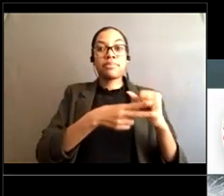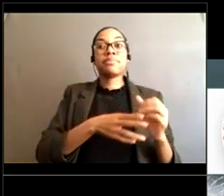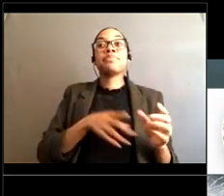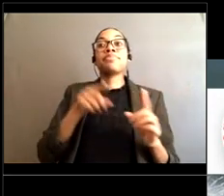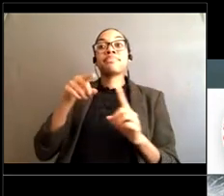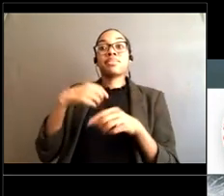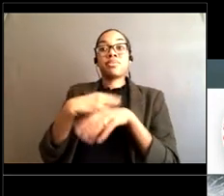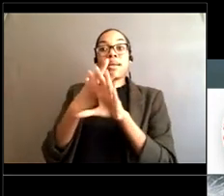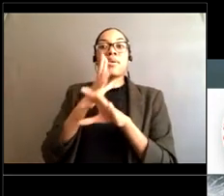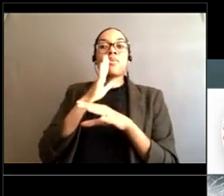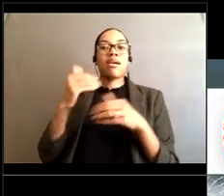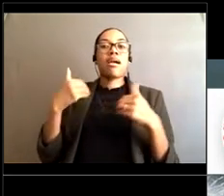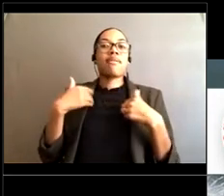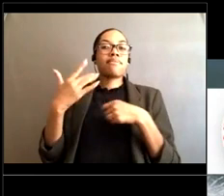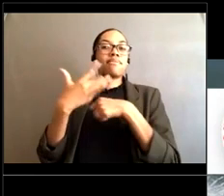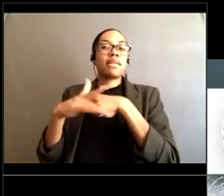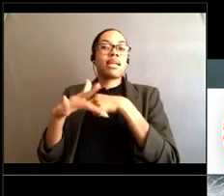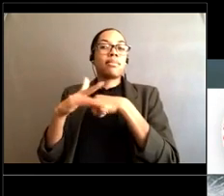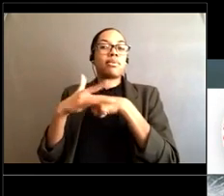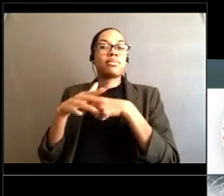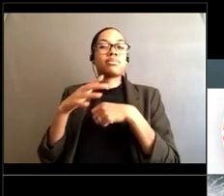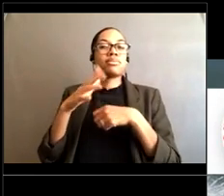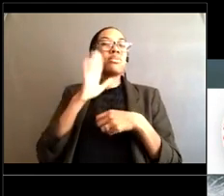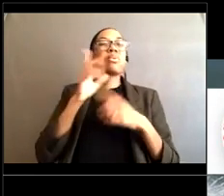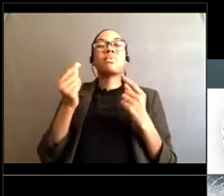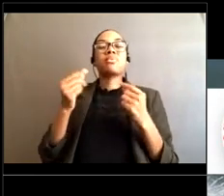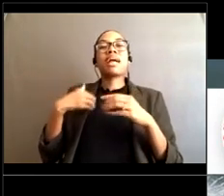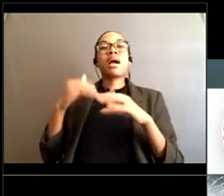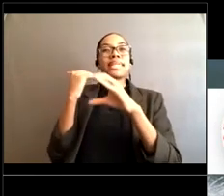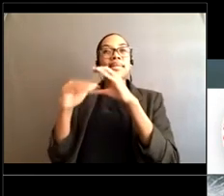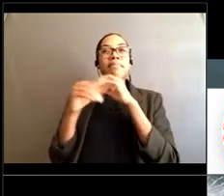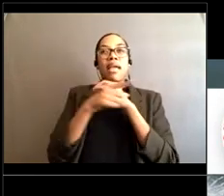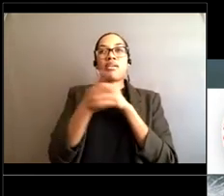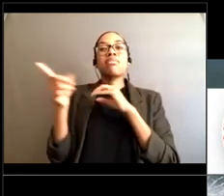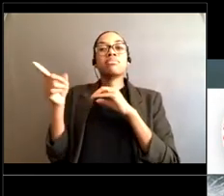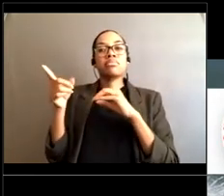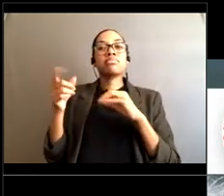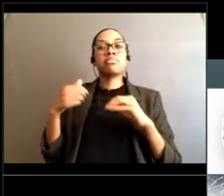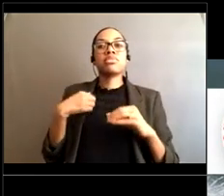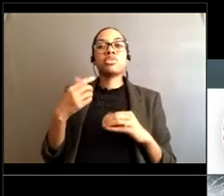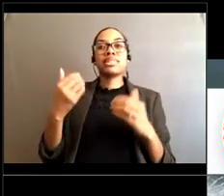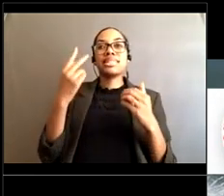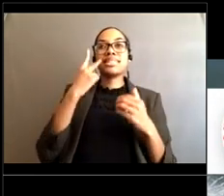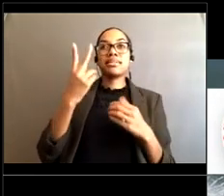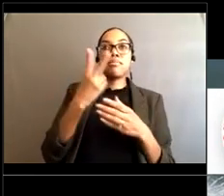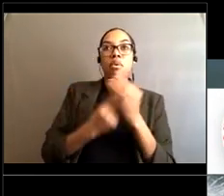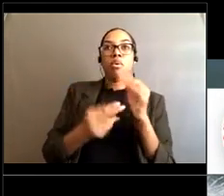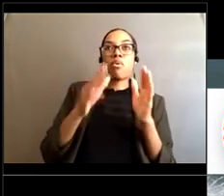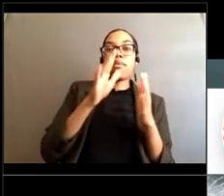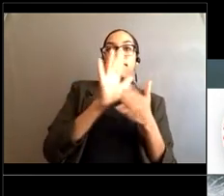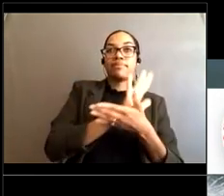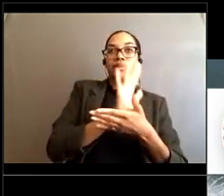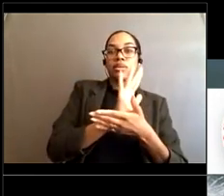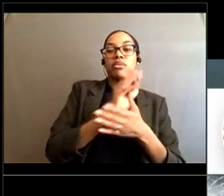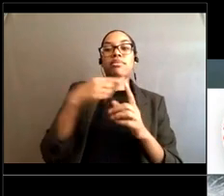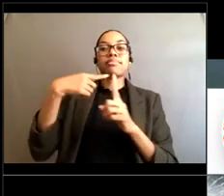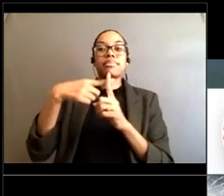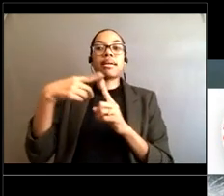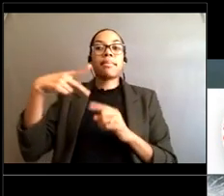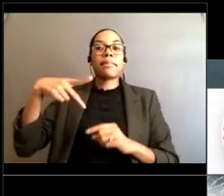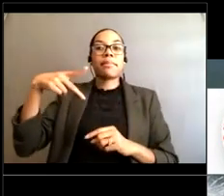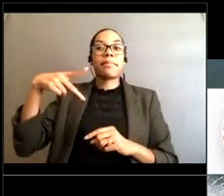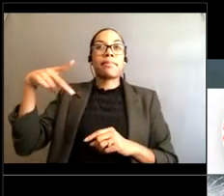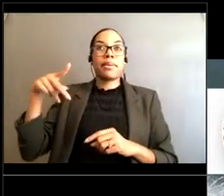have uh available in fact I can attach it and send it to everybody as a pdf since it's not as terribly large as a powerpoint file